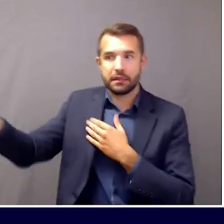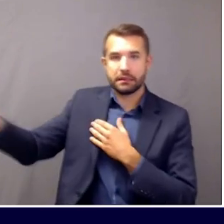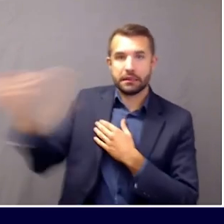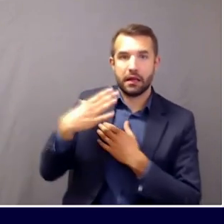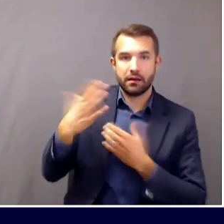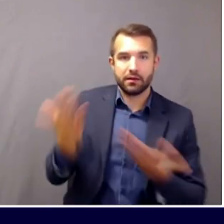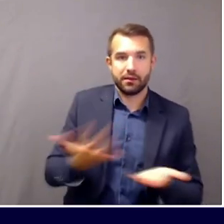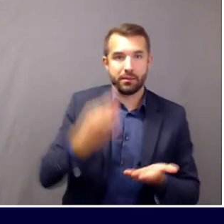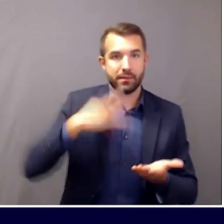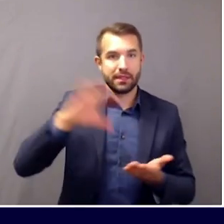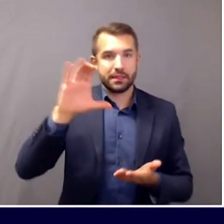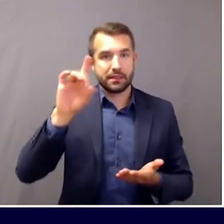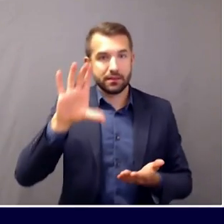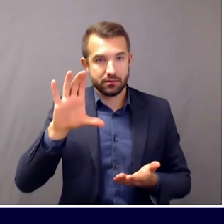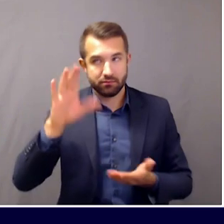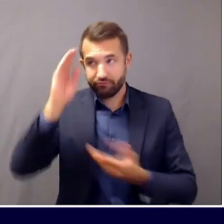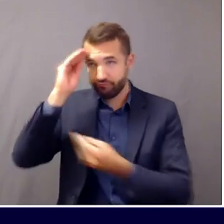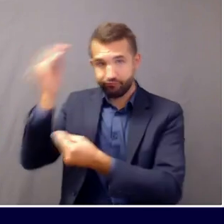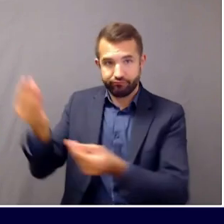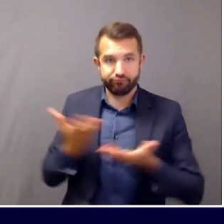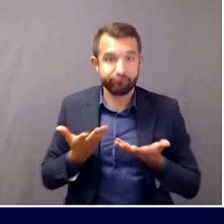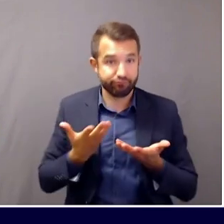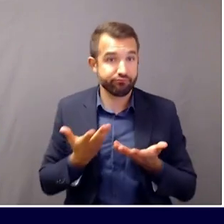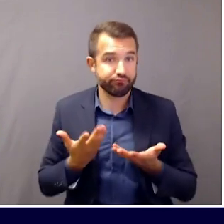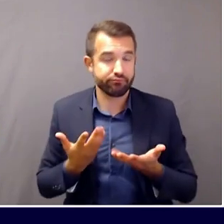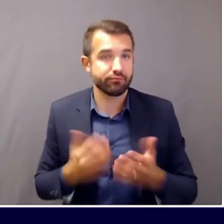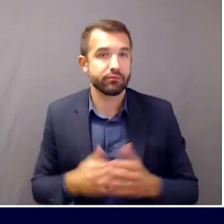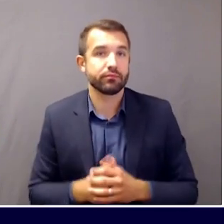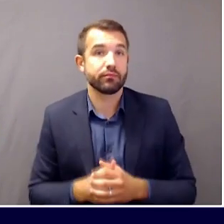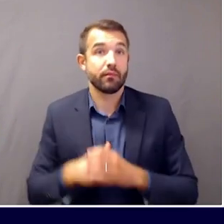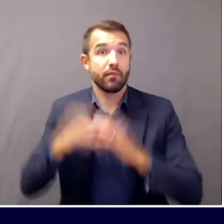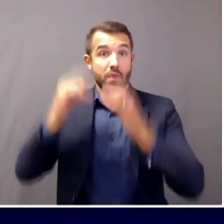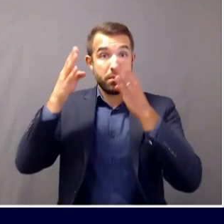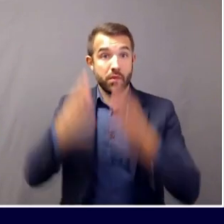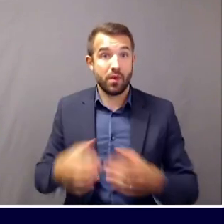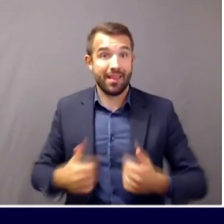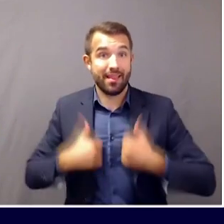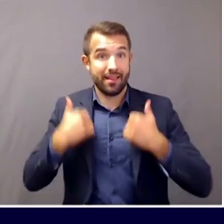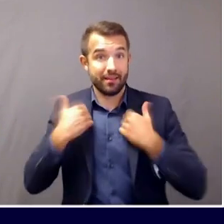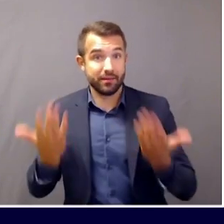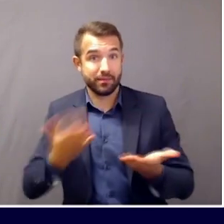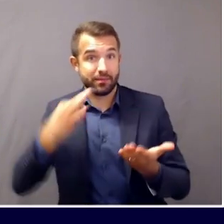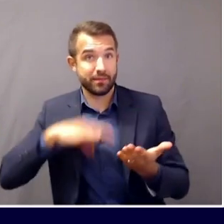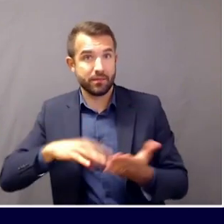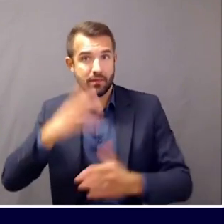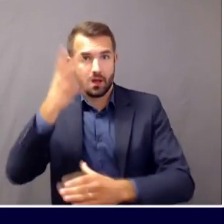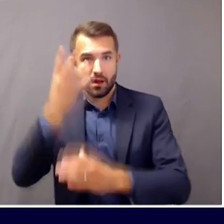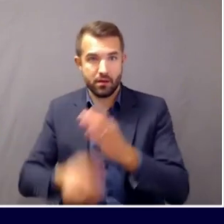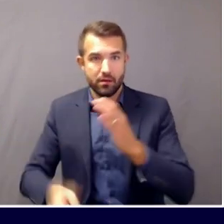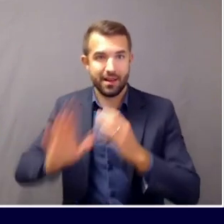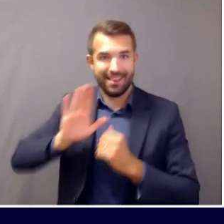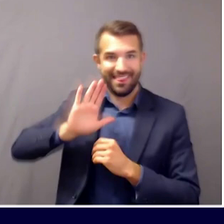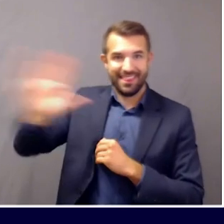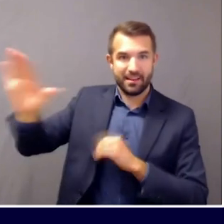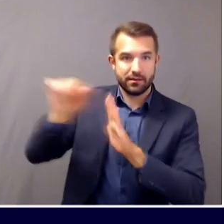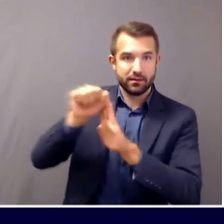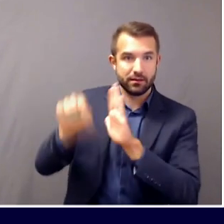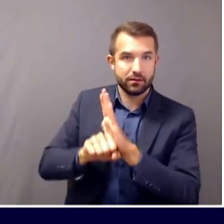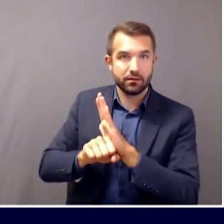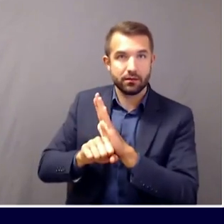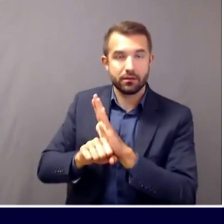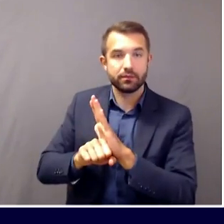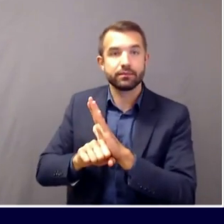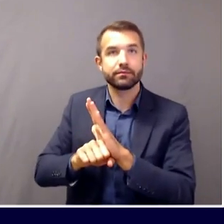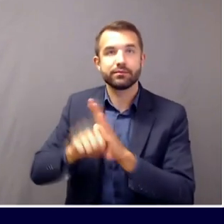resident has passed away in their jurisdiction. And that varies dramatically state by state. Some states use an electronic